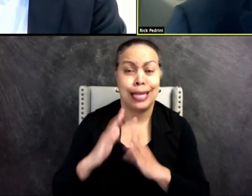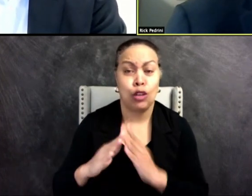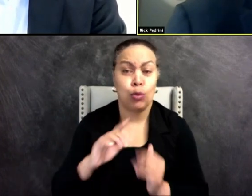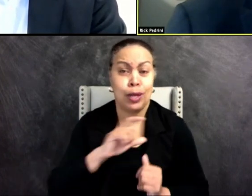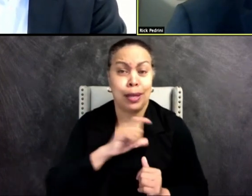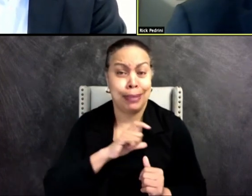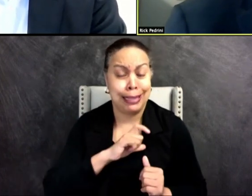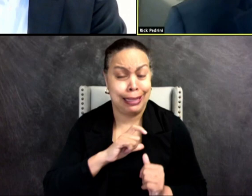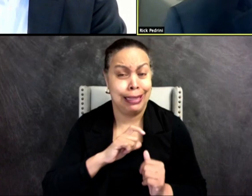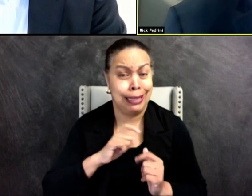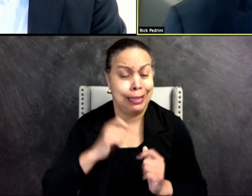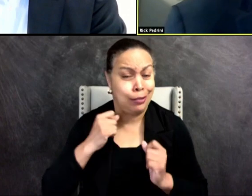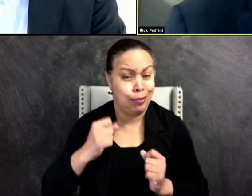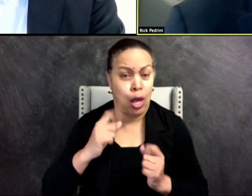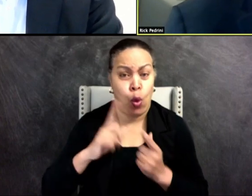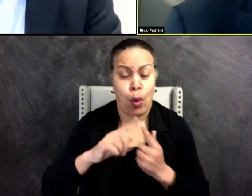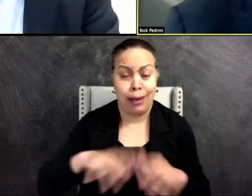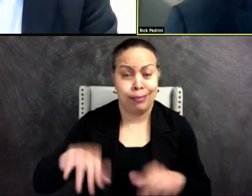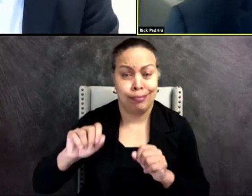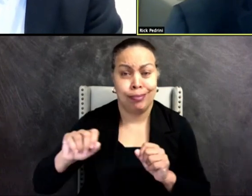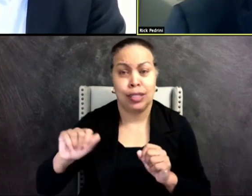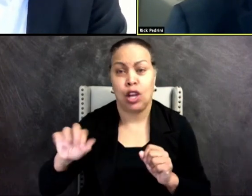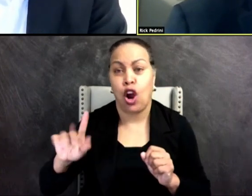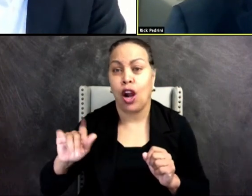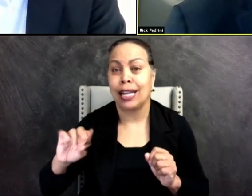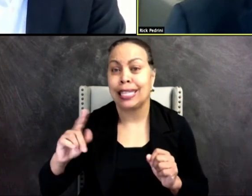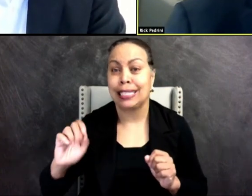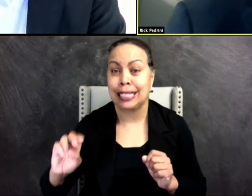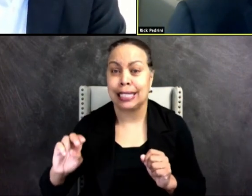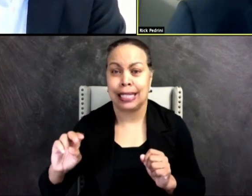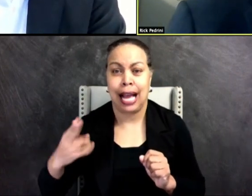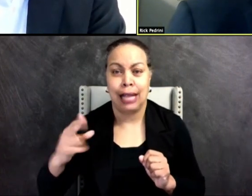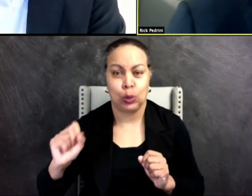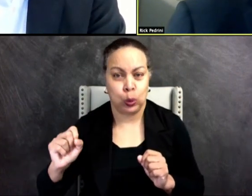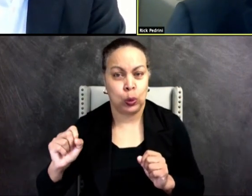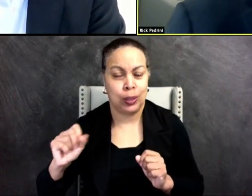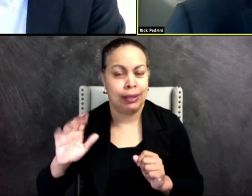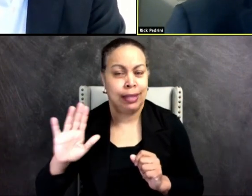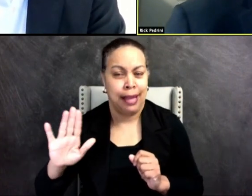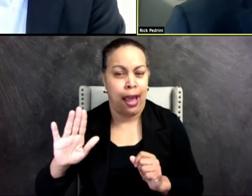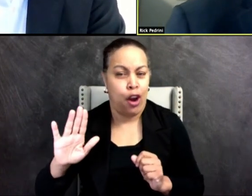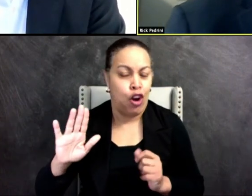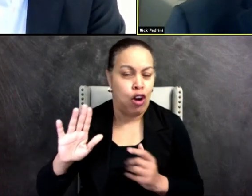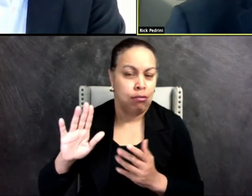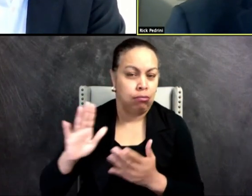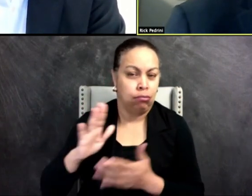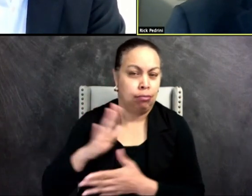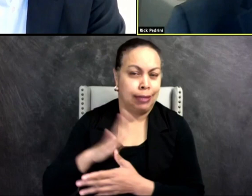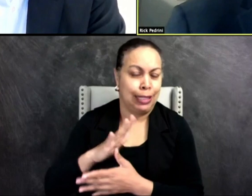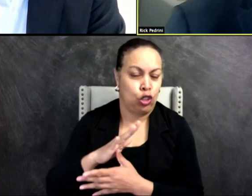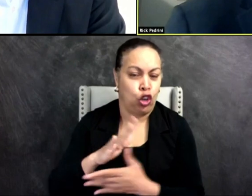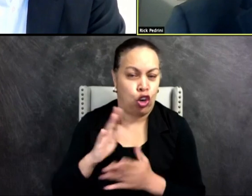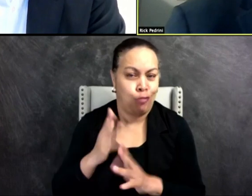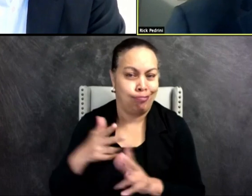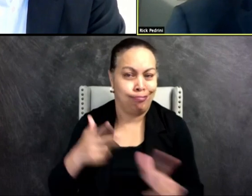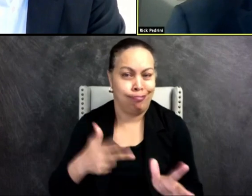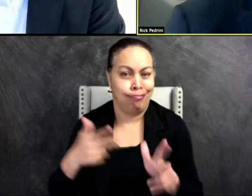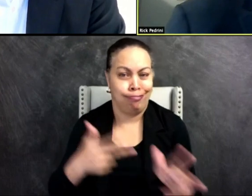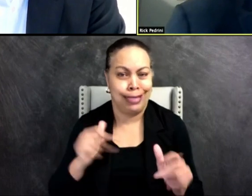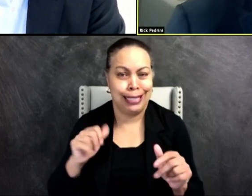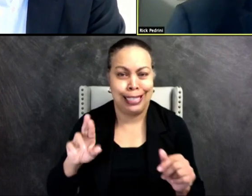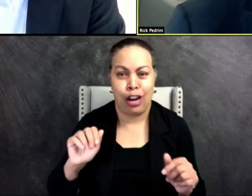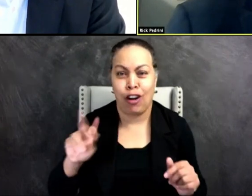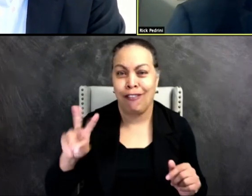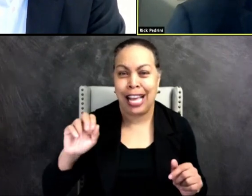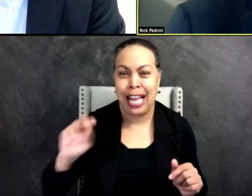the Arlington high senior caravan. That was, that was done to rave reviews.